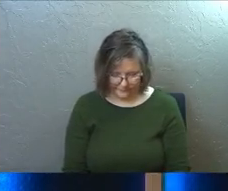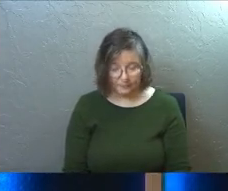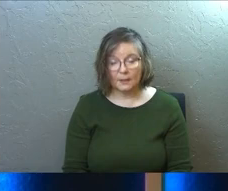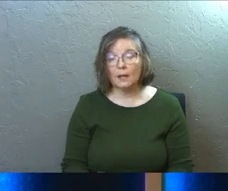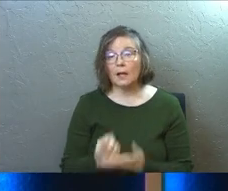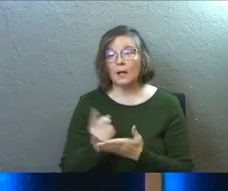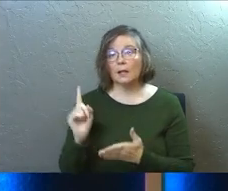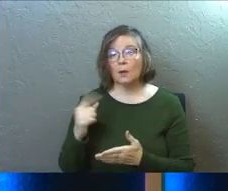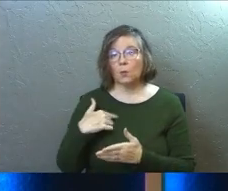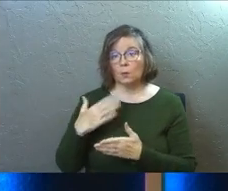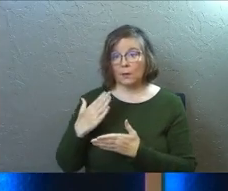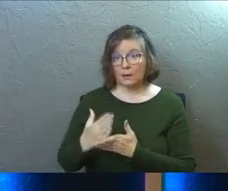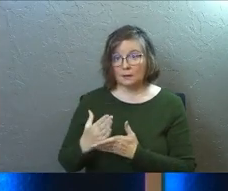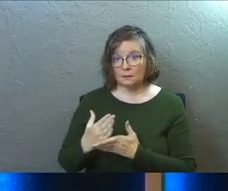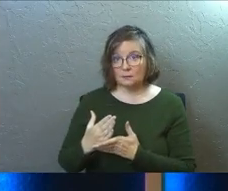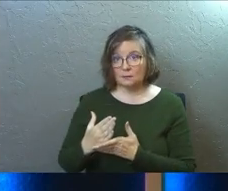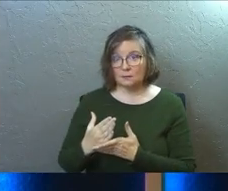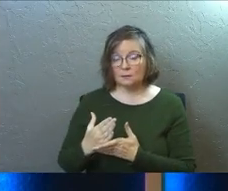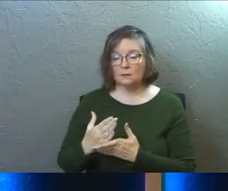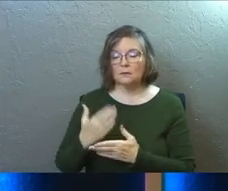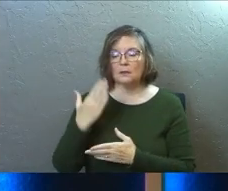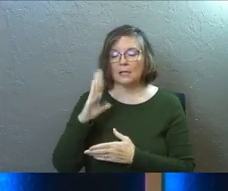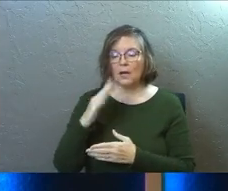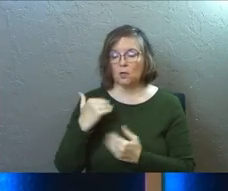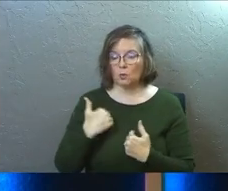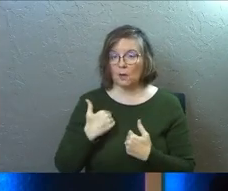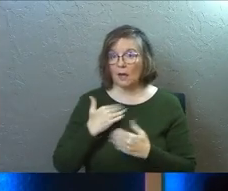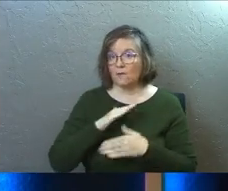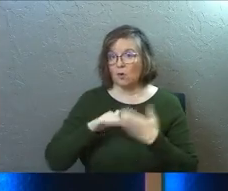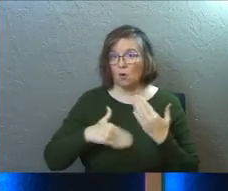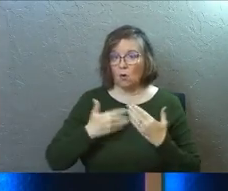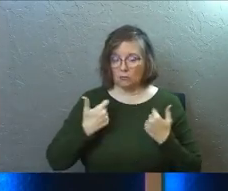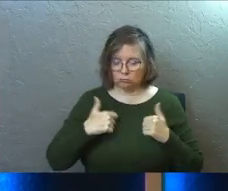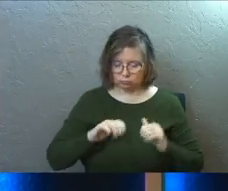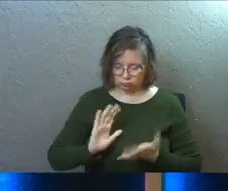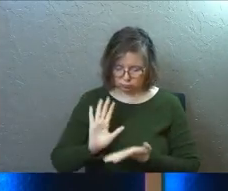Last week where we ended was God, you can have it all.